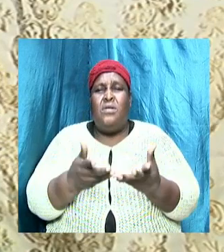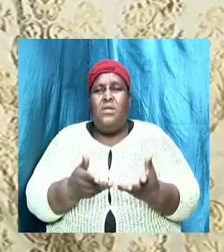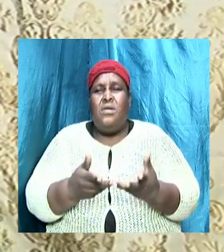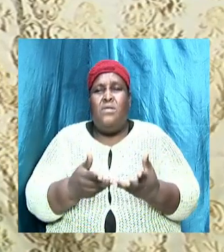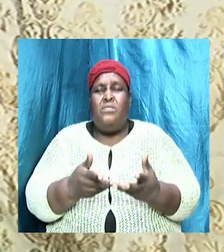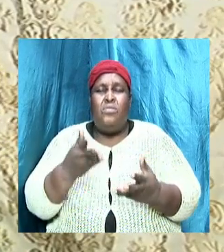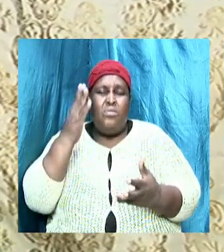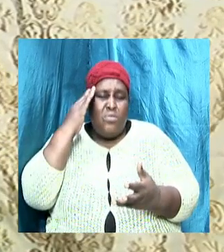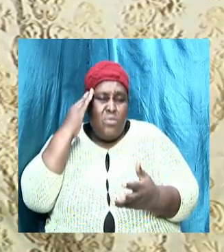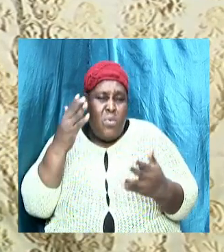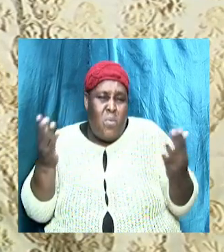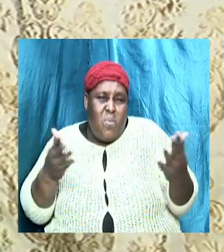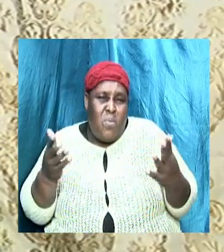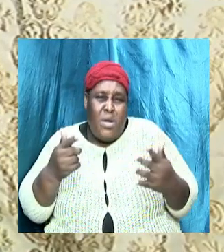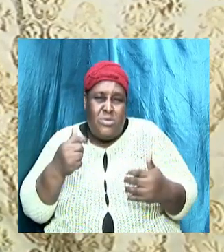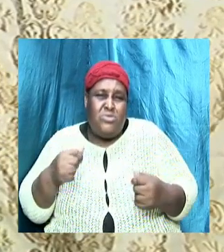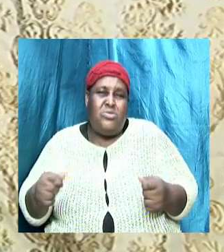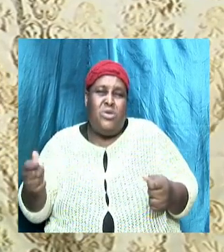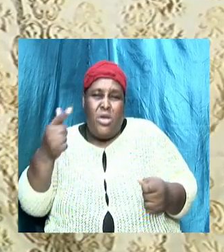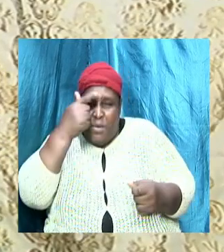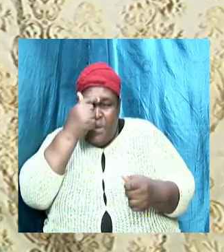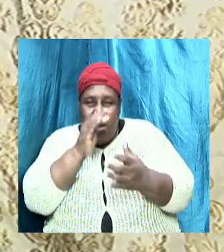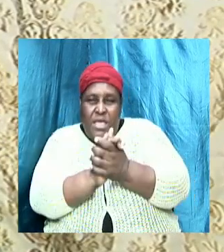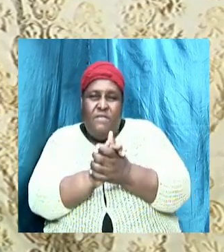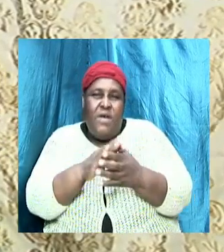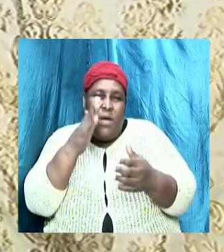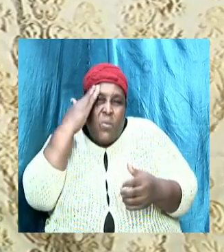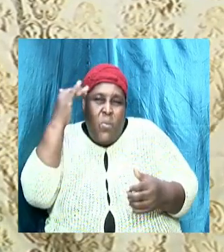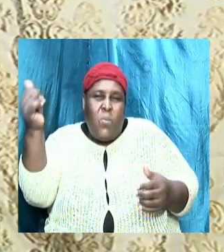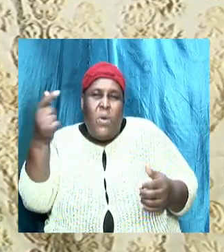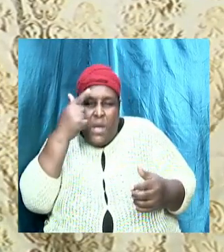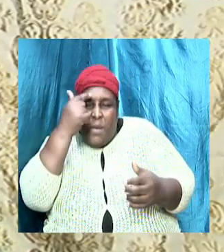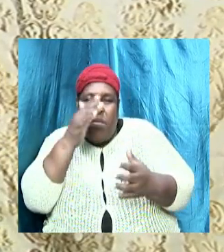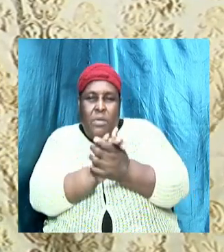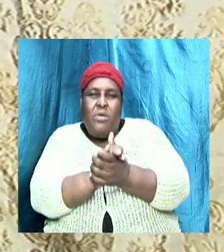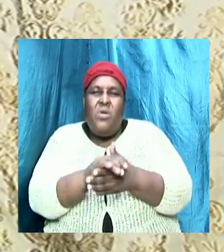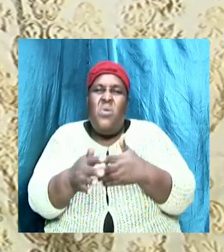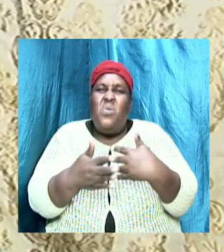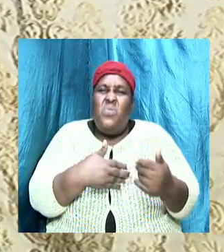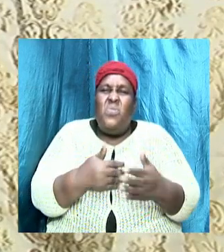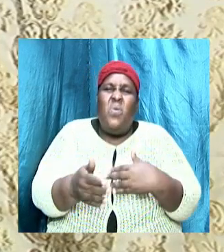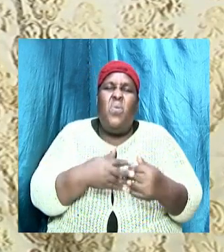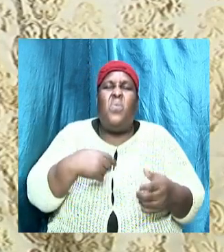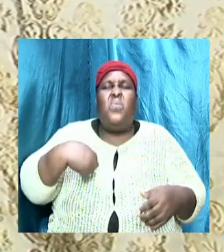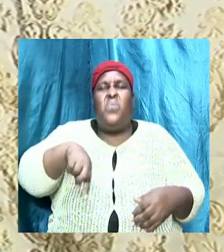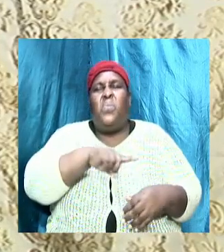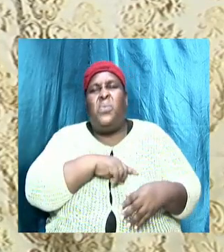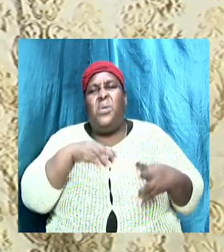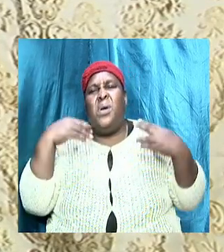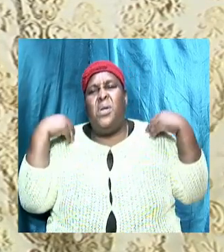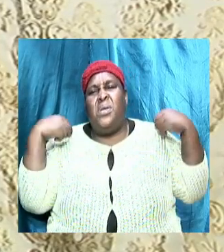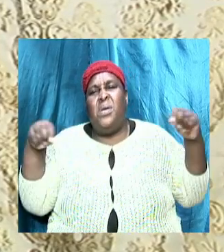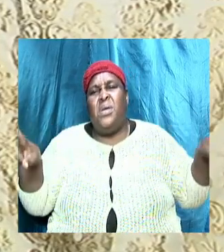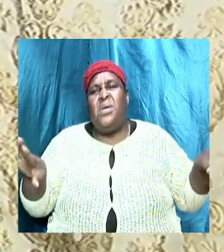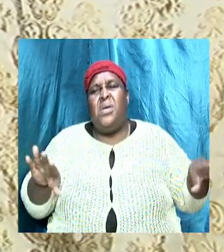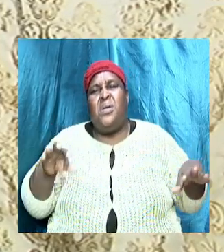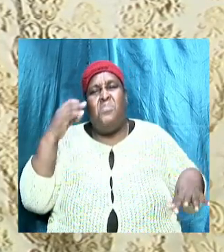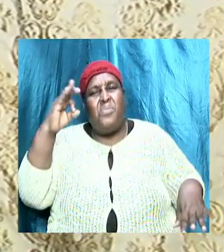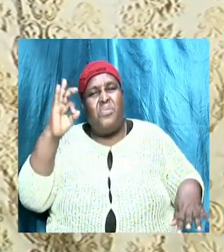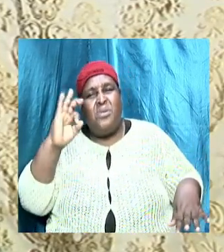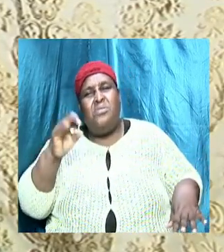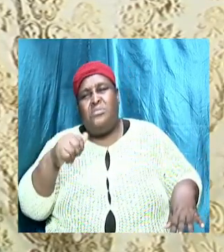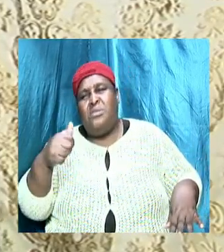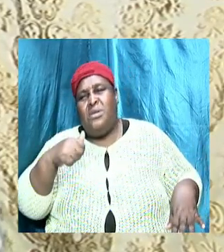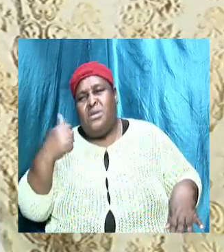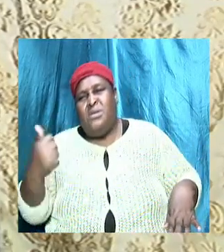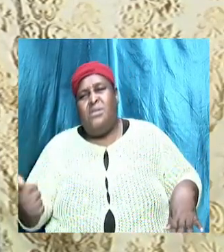you believe it and you supposed to stand upon that though we are an angel preach any other gospel until you let